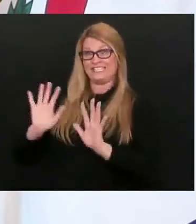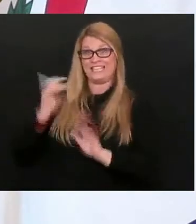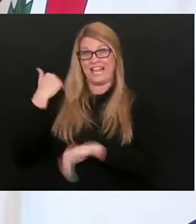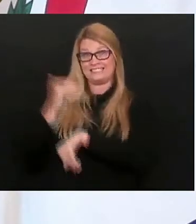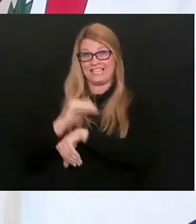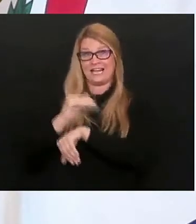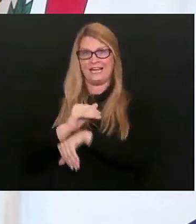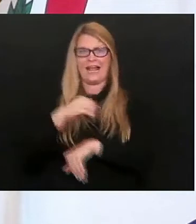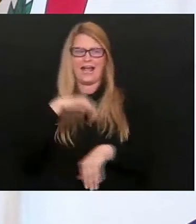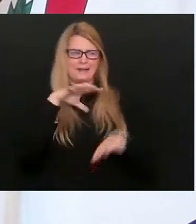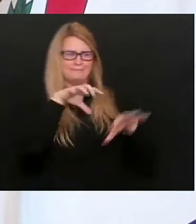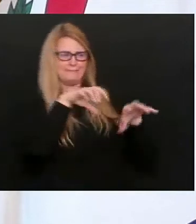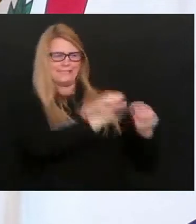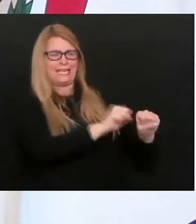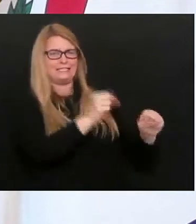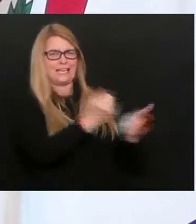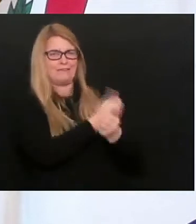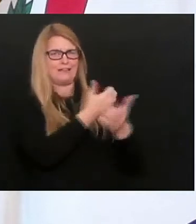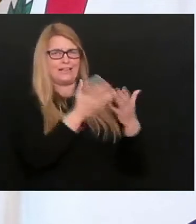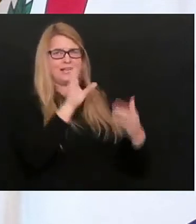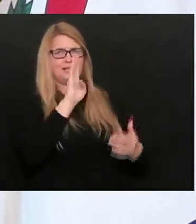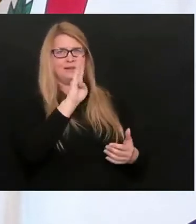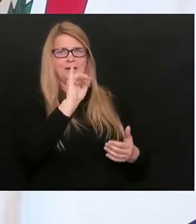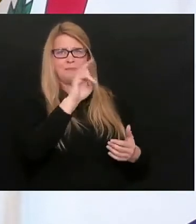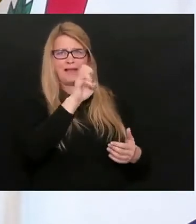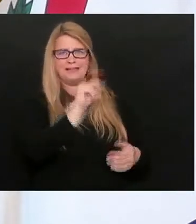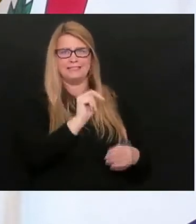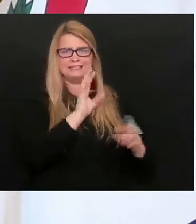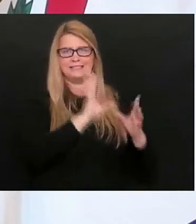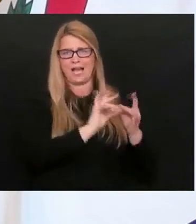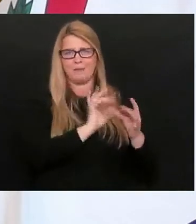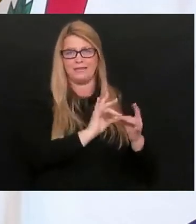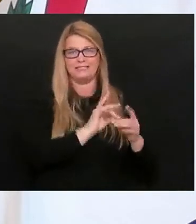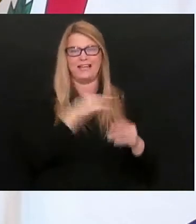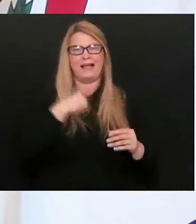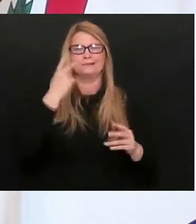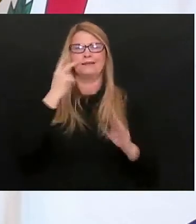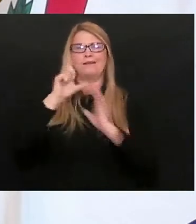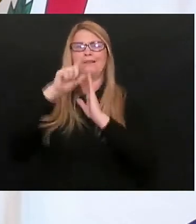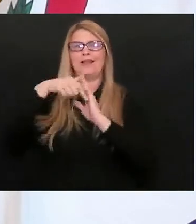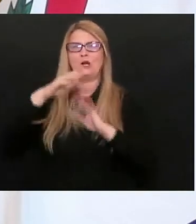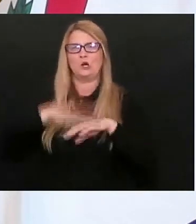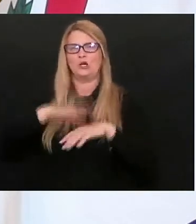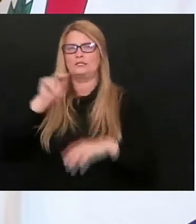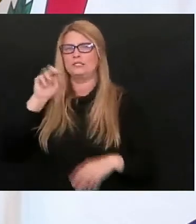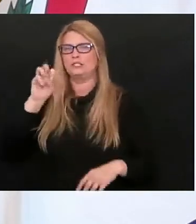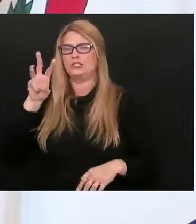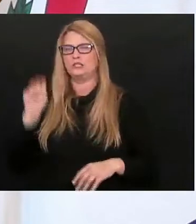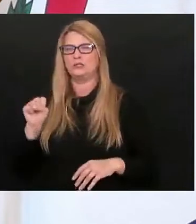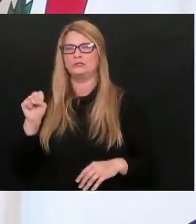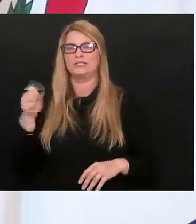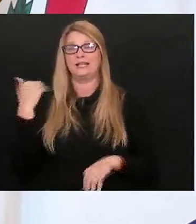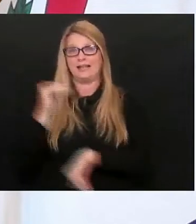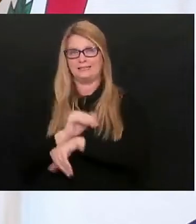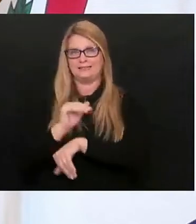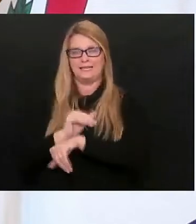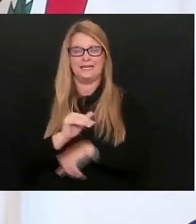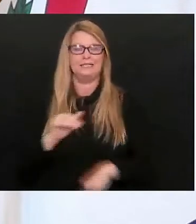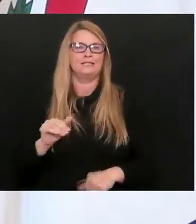didn't catch much of it other than just seeing clips on the news later on, you know, that evening or last night. But